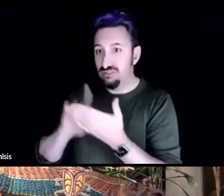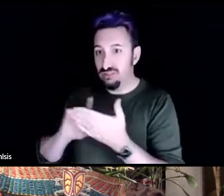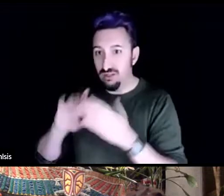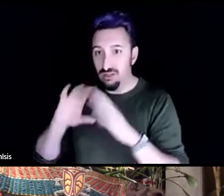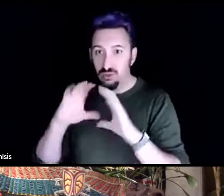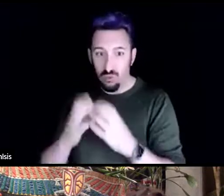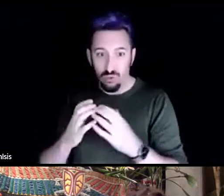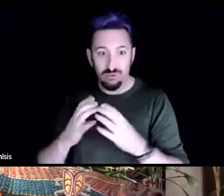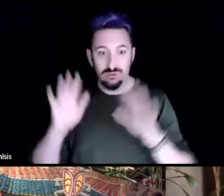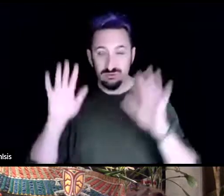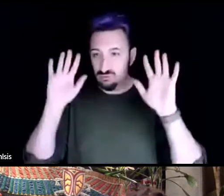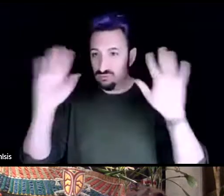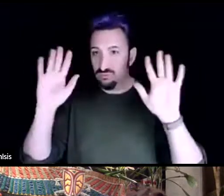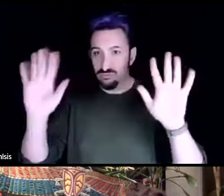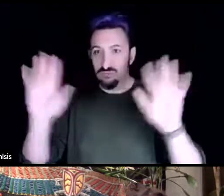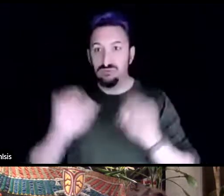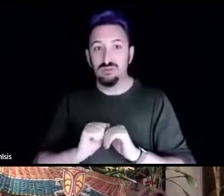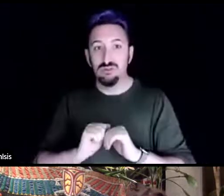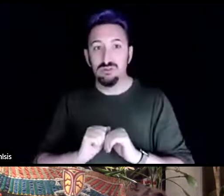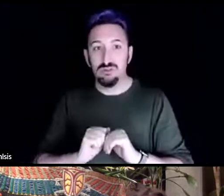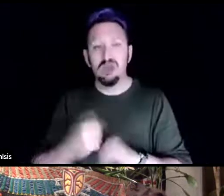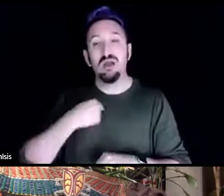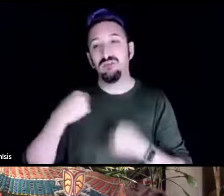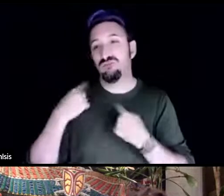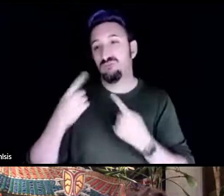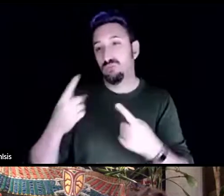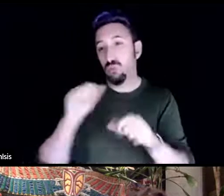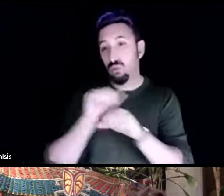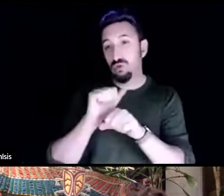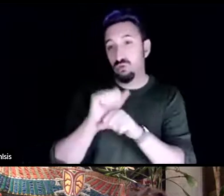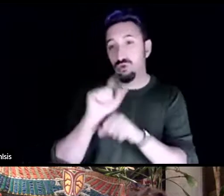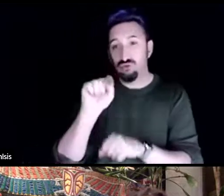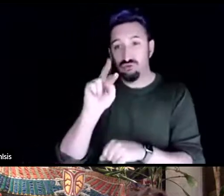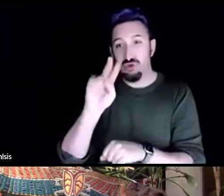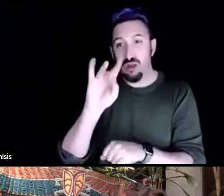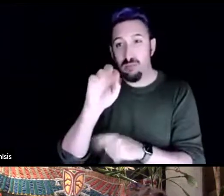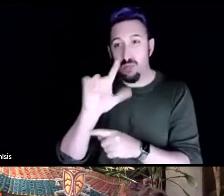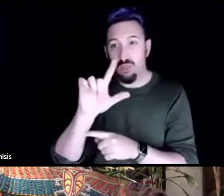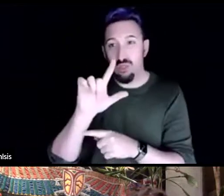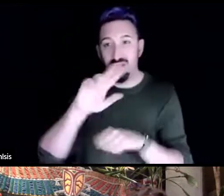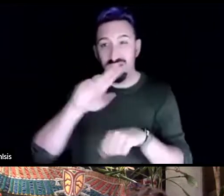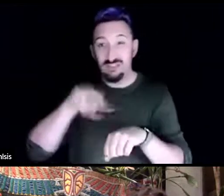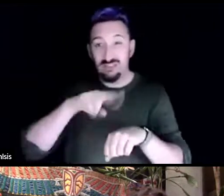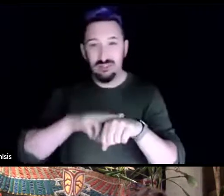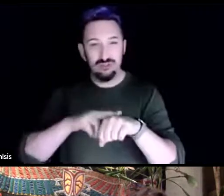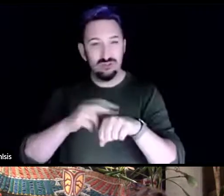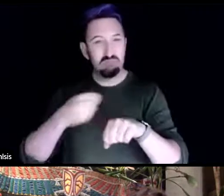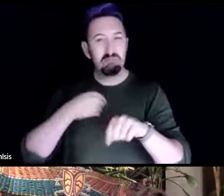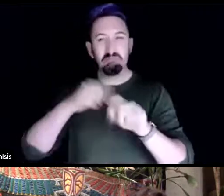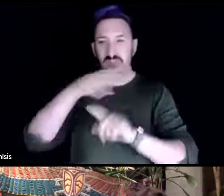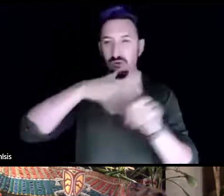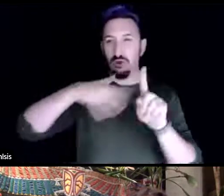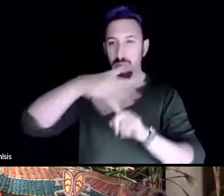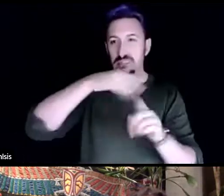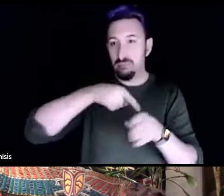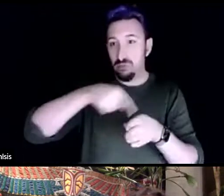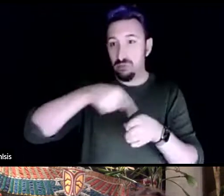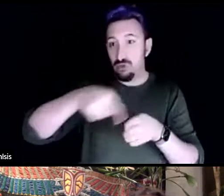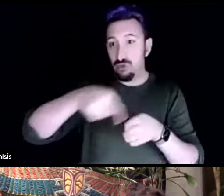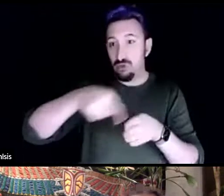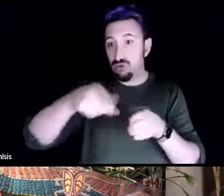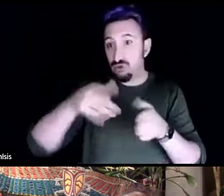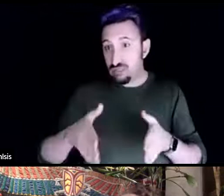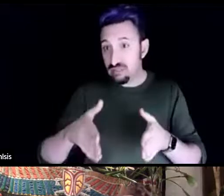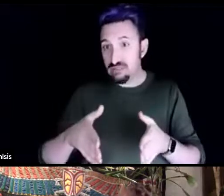i've been working with tribal nations i'm an environmental specialist specialized in drinking and surface water quality